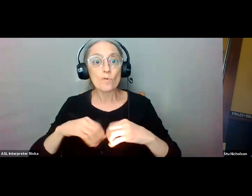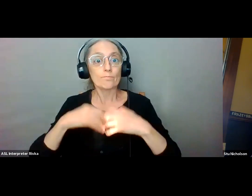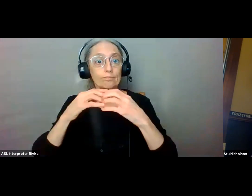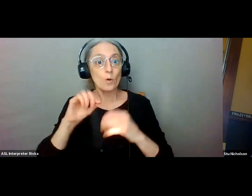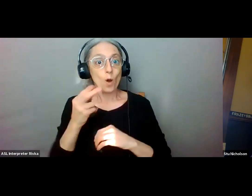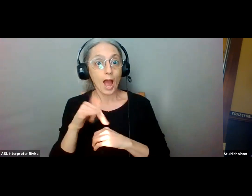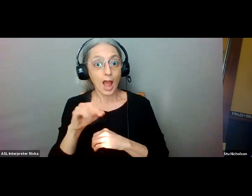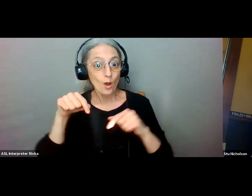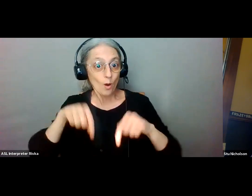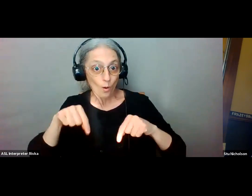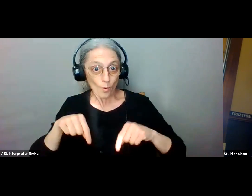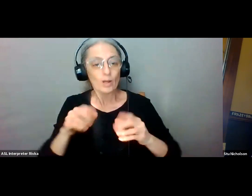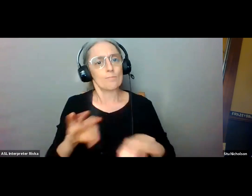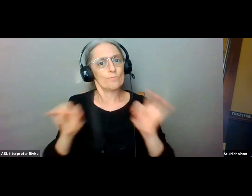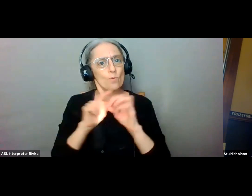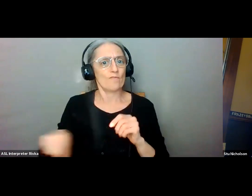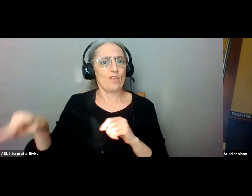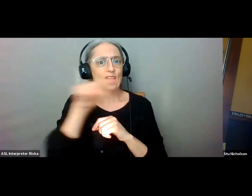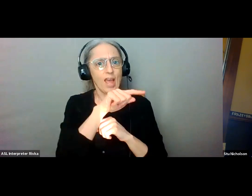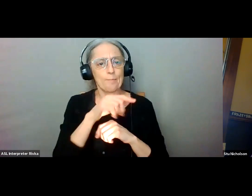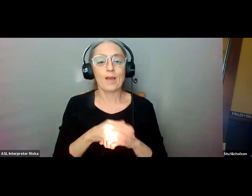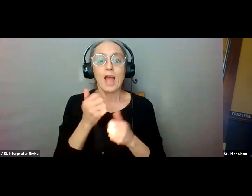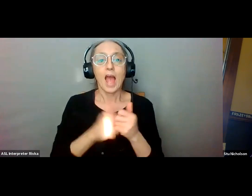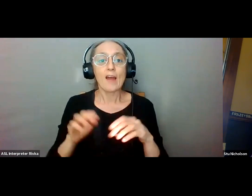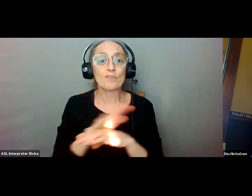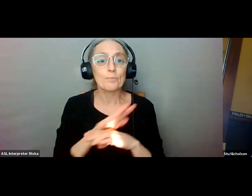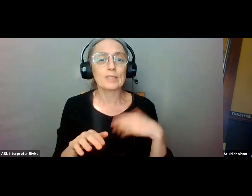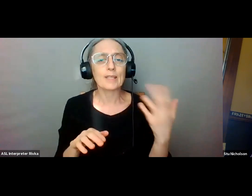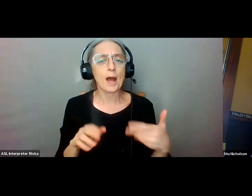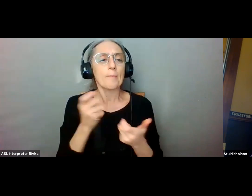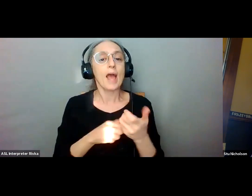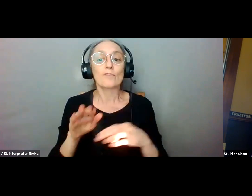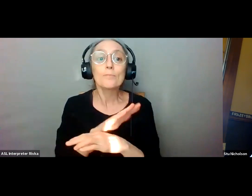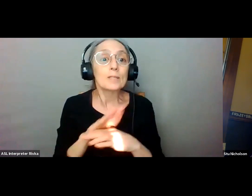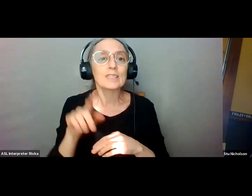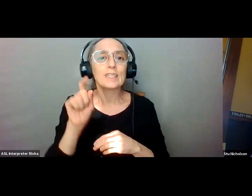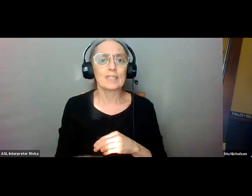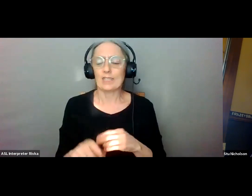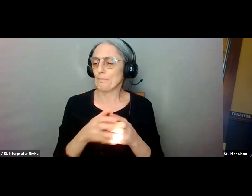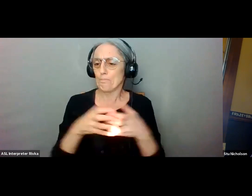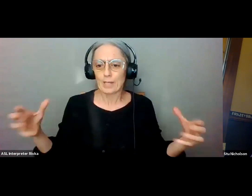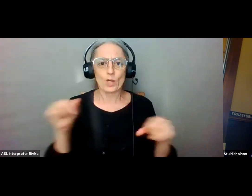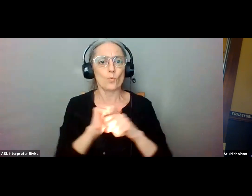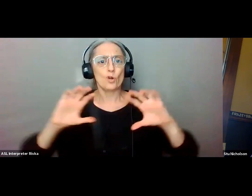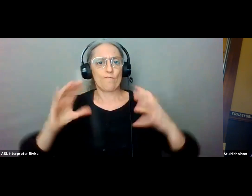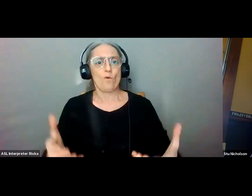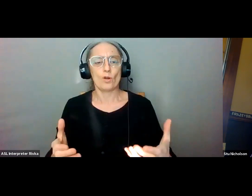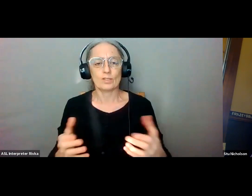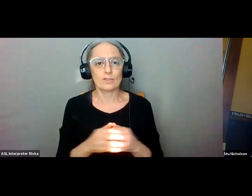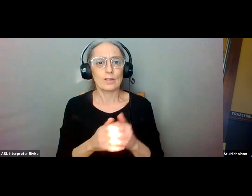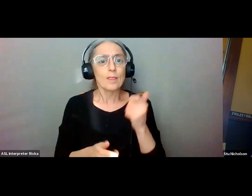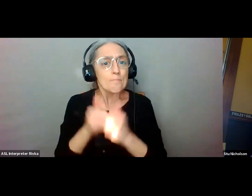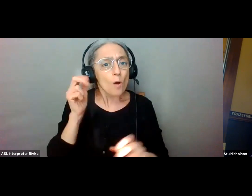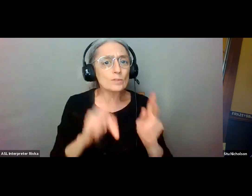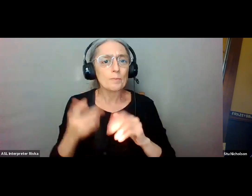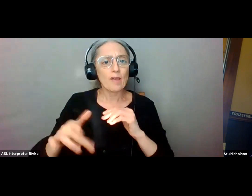the one thing that every business is every business needs is an expanded workforce the largest available workforce possible